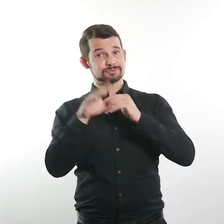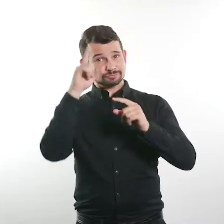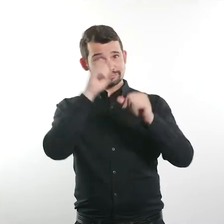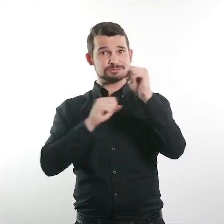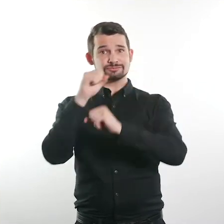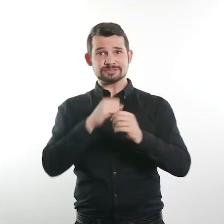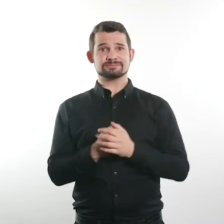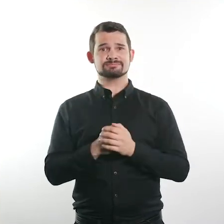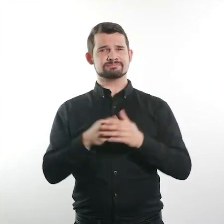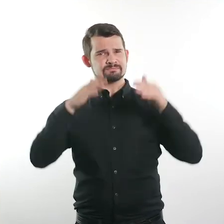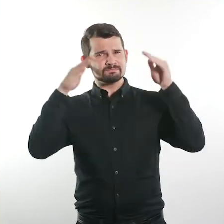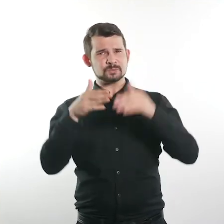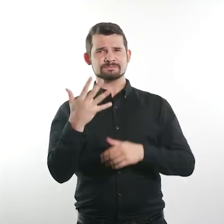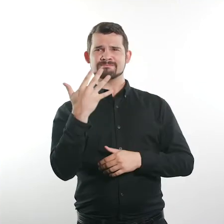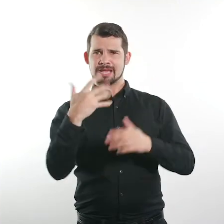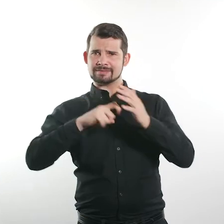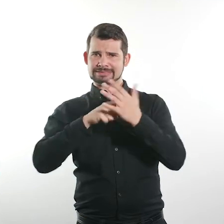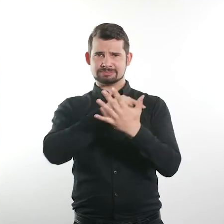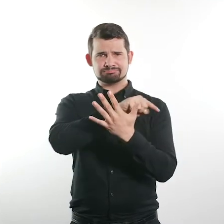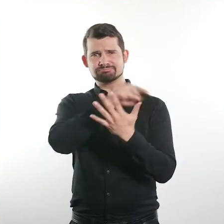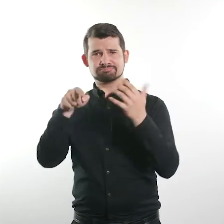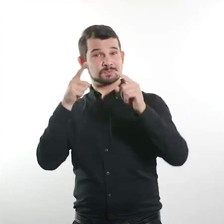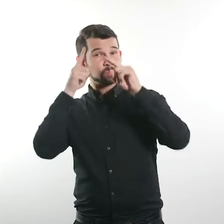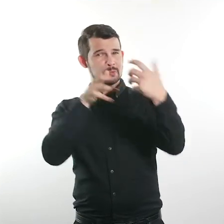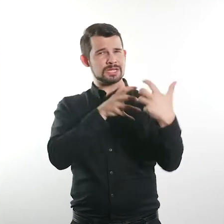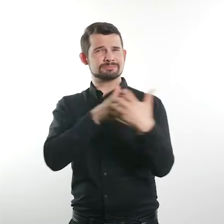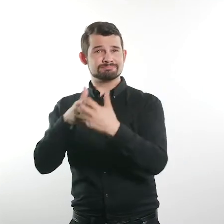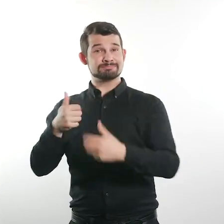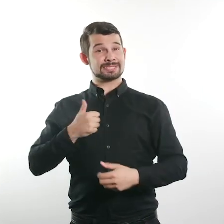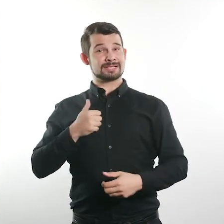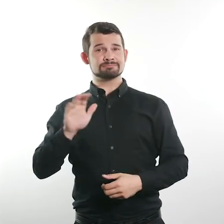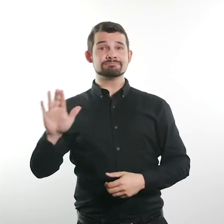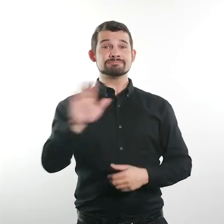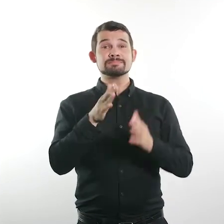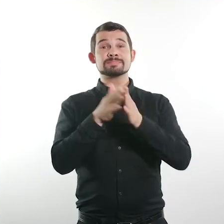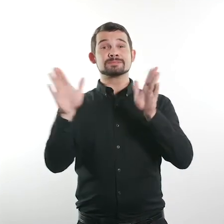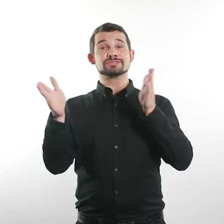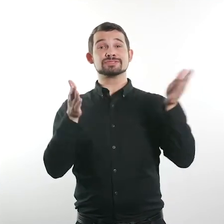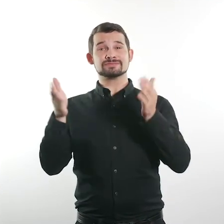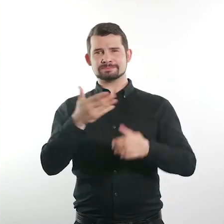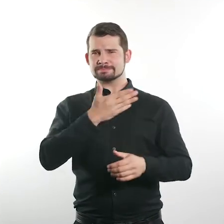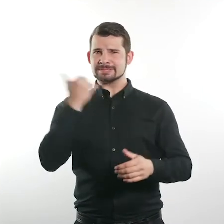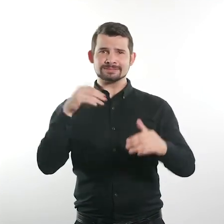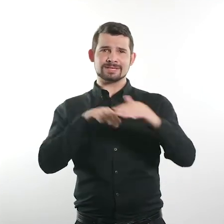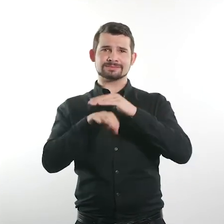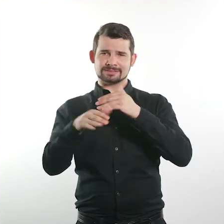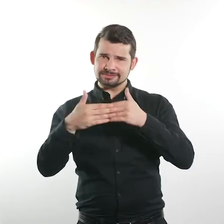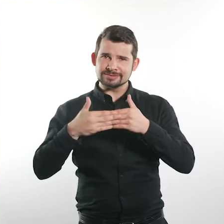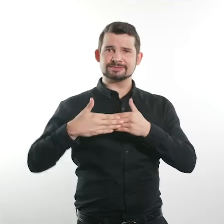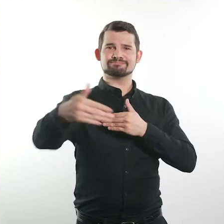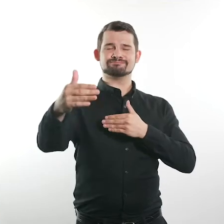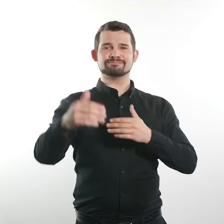that, we are developing the public service accessibility strategy that's going to focus on five key areas designed to